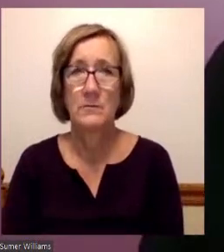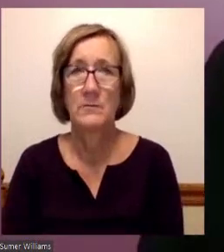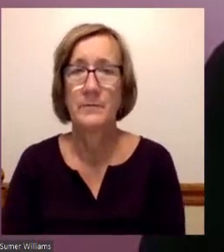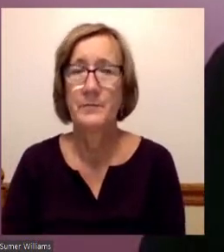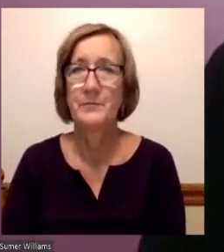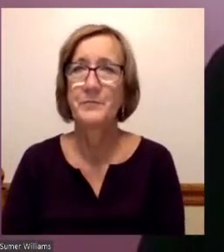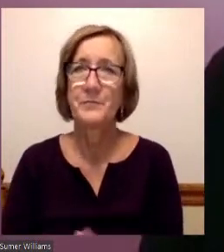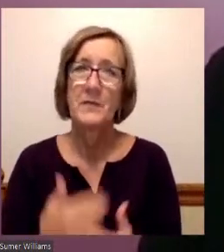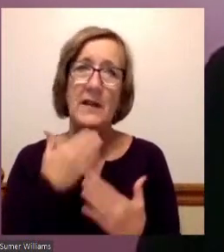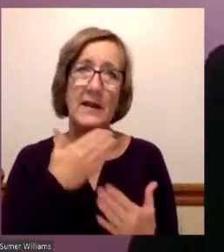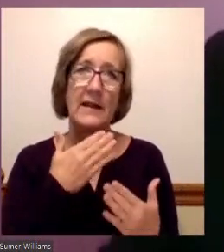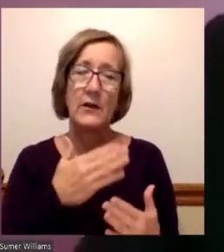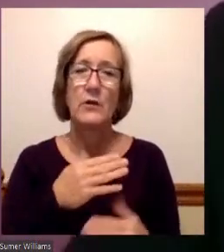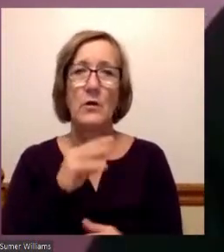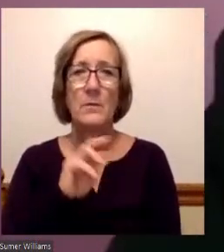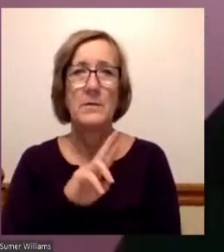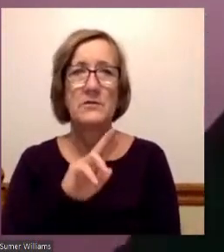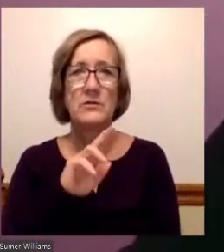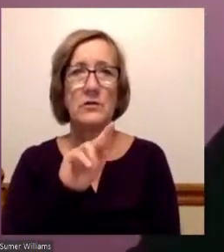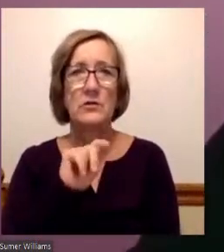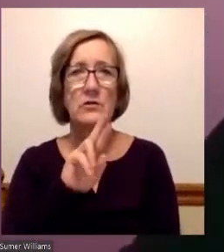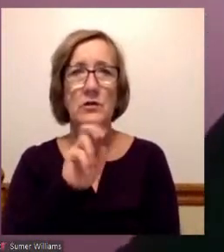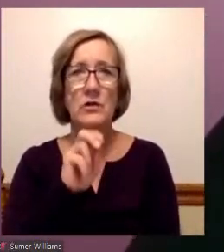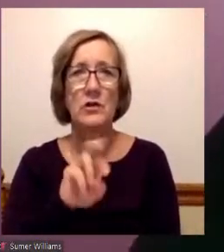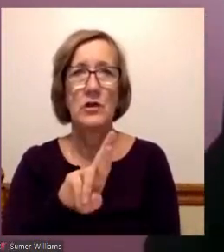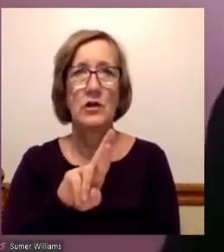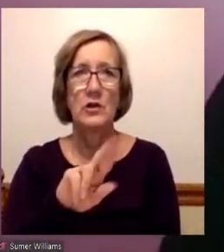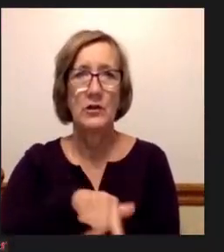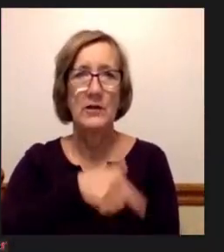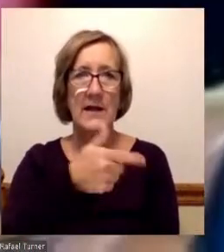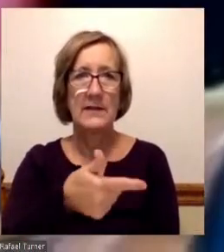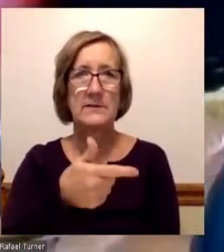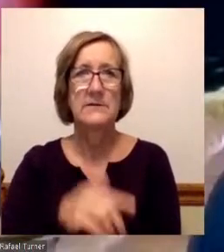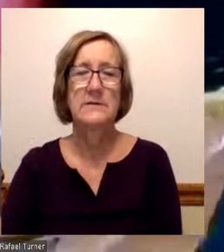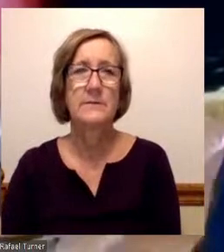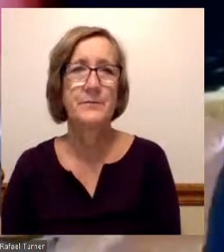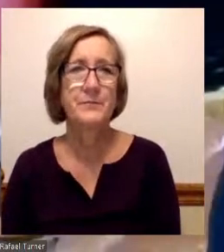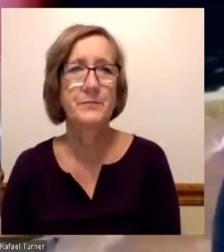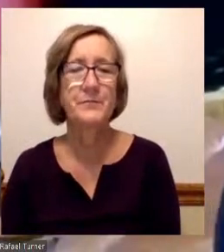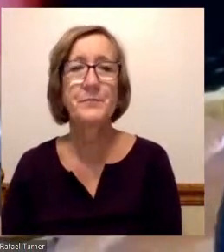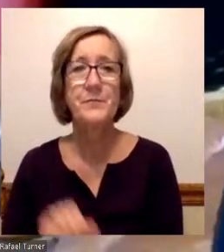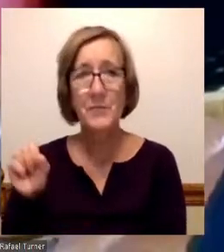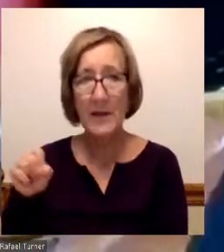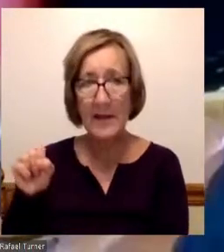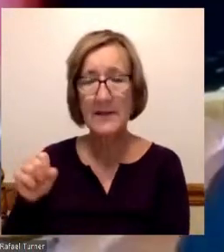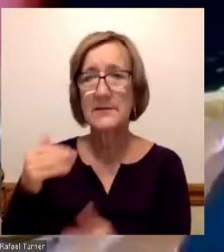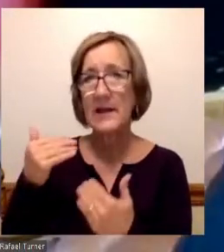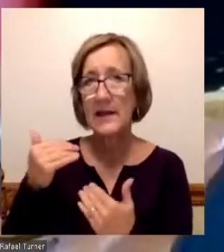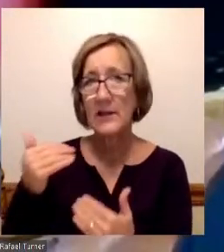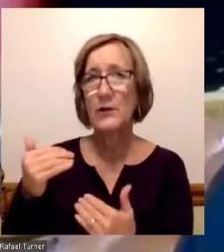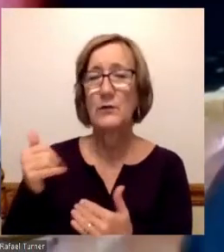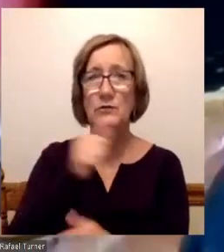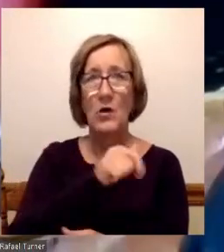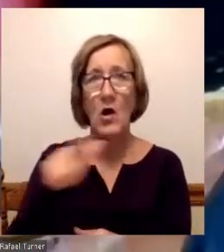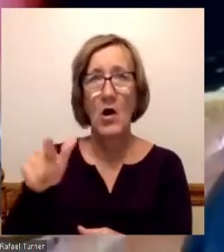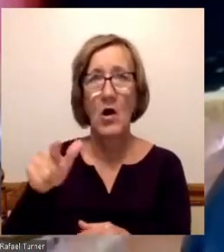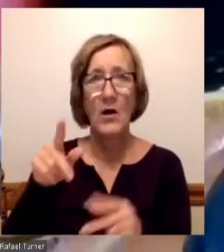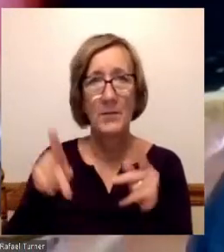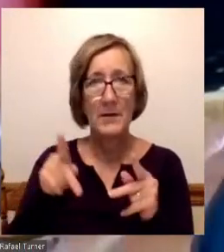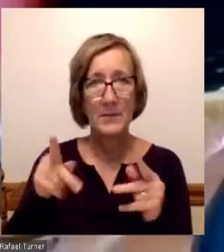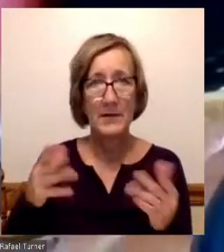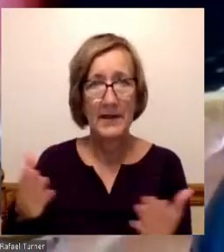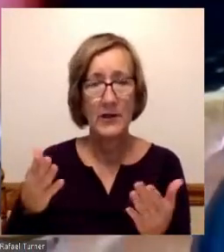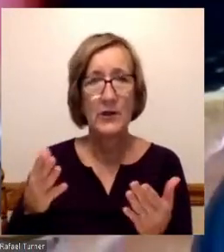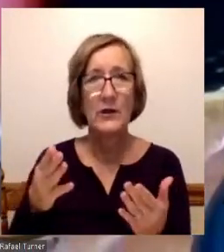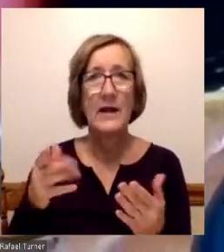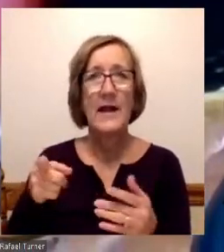Thank you. Mr. Turner, you're up next. Yes, thank you to all the panelists and